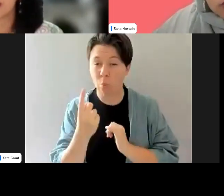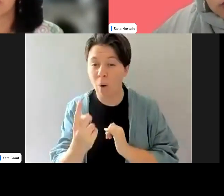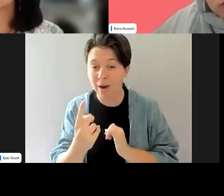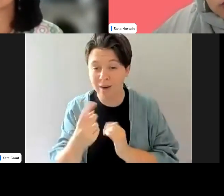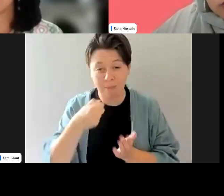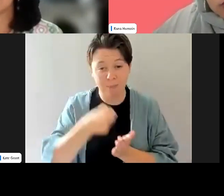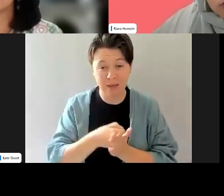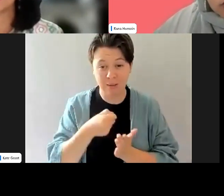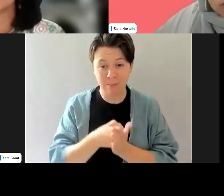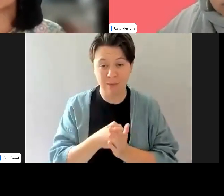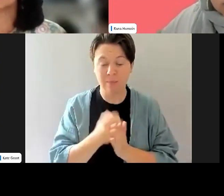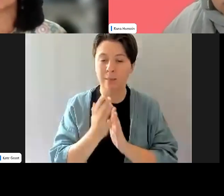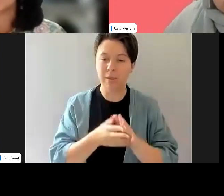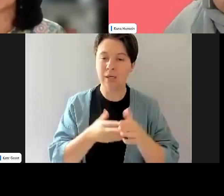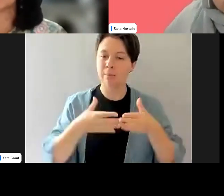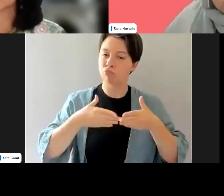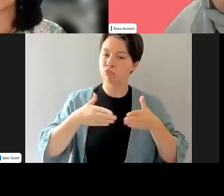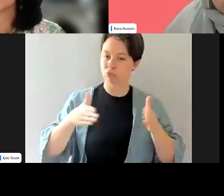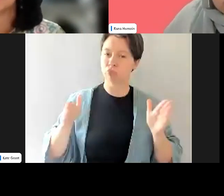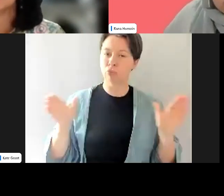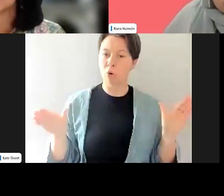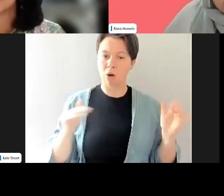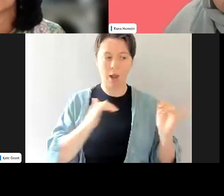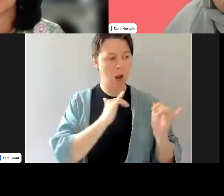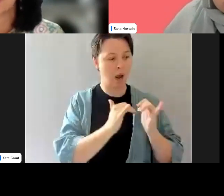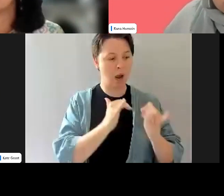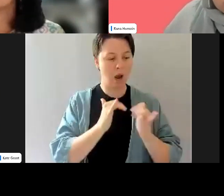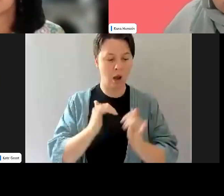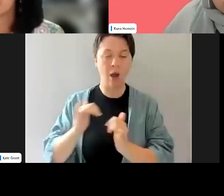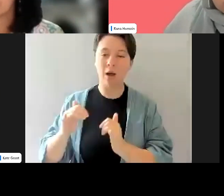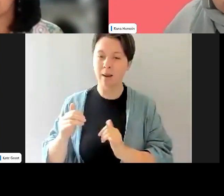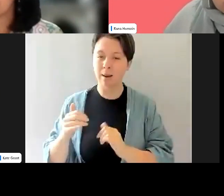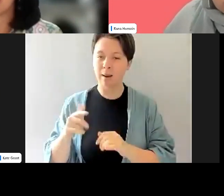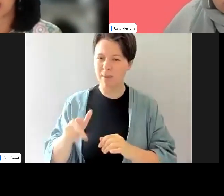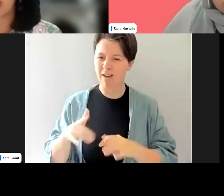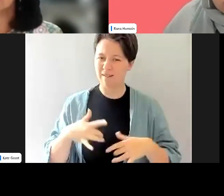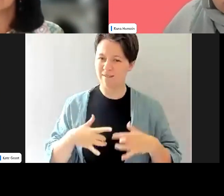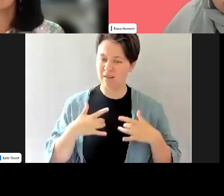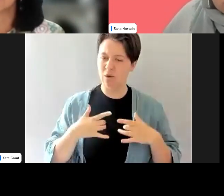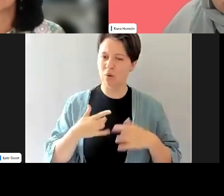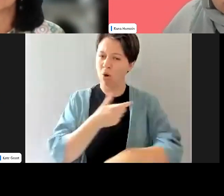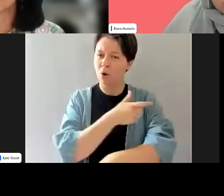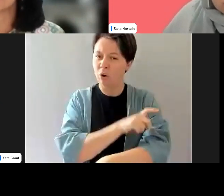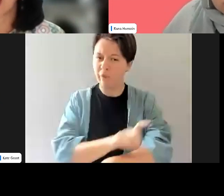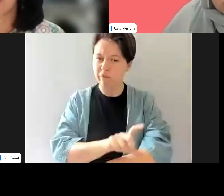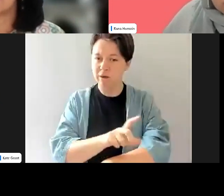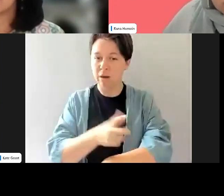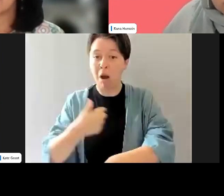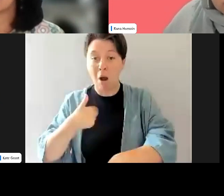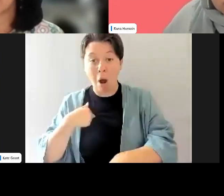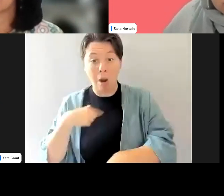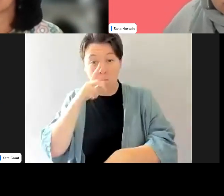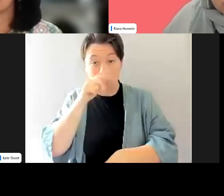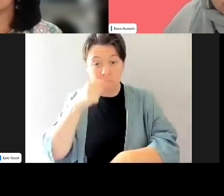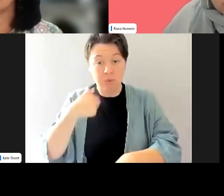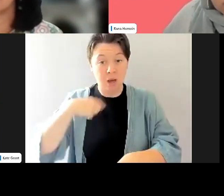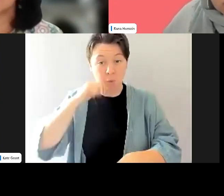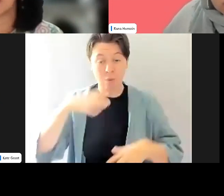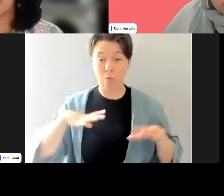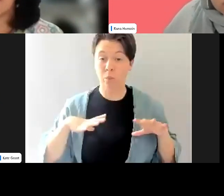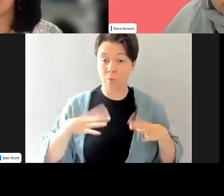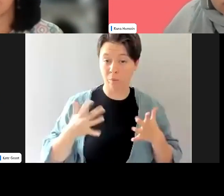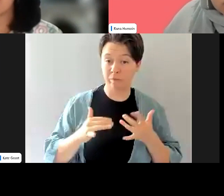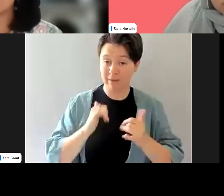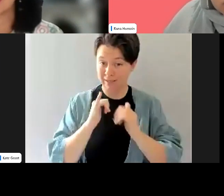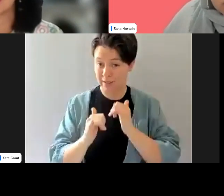And then it also kind of, you know, more people sort of feel, um, confident enough to apply. So I think that I've been trying to practice that here